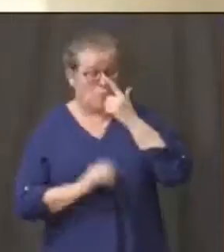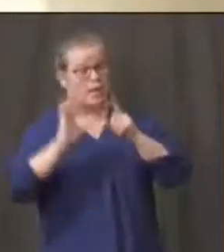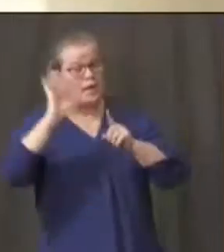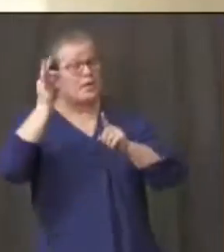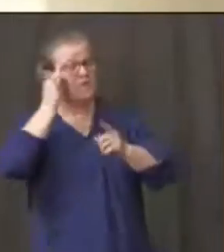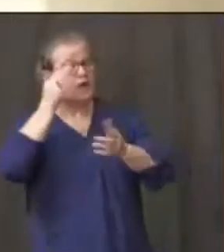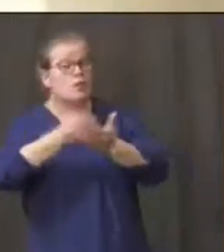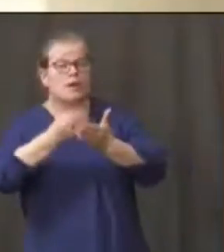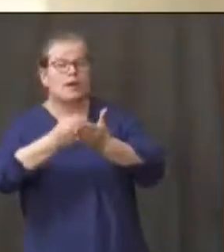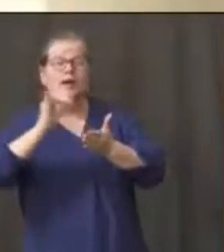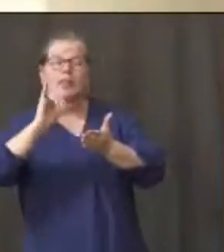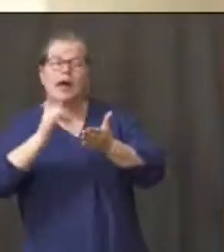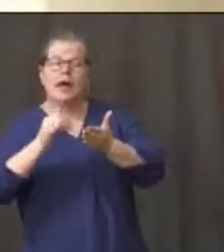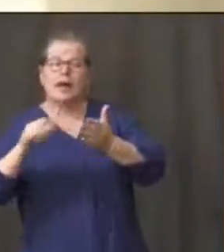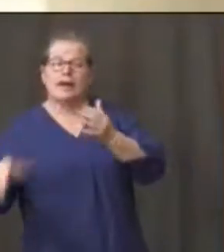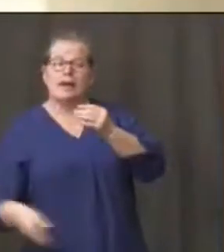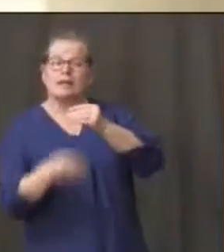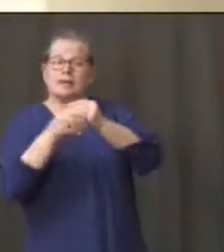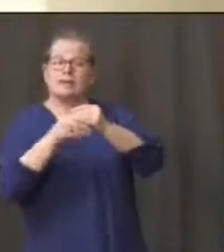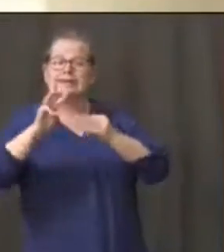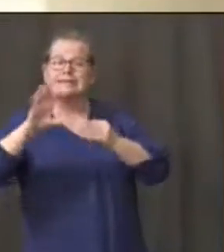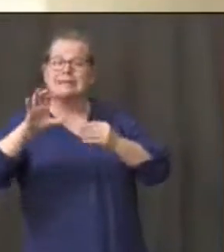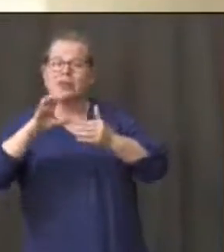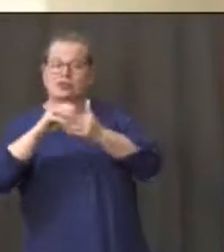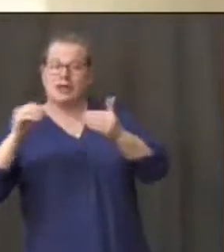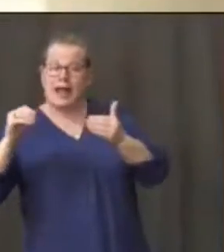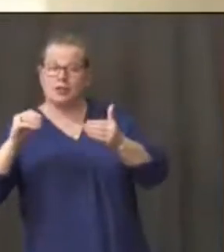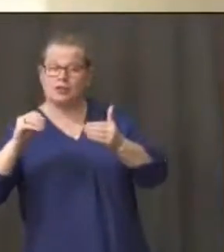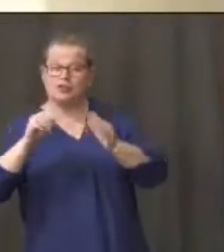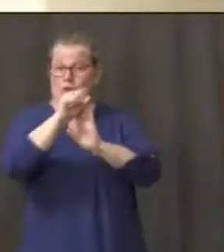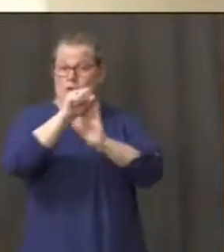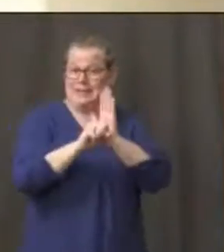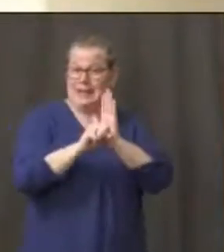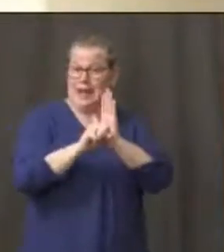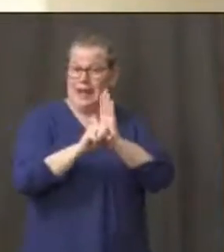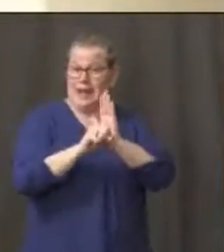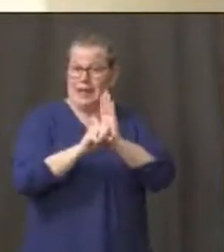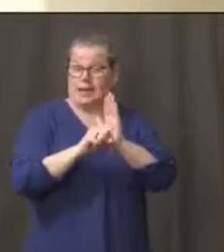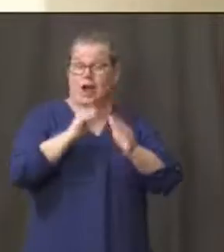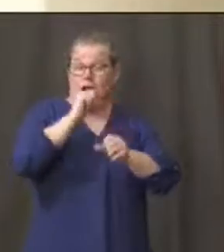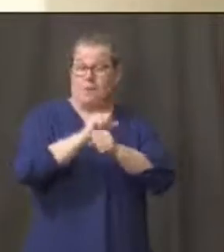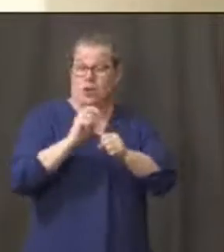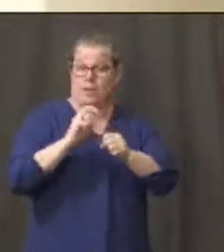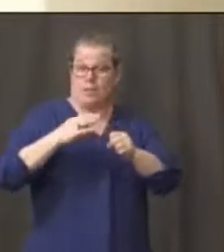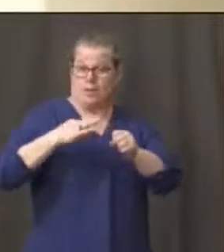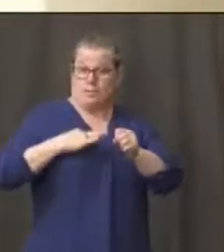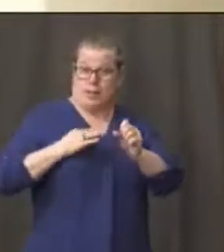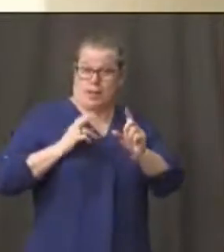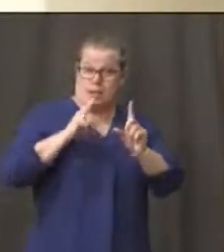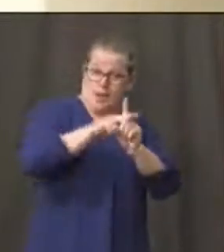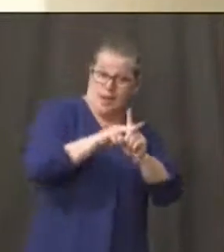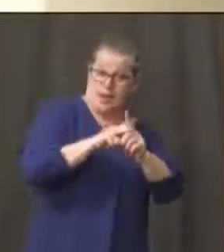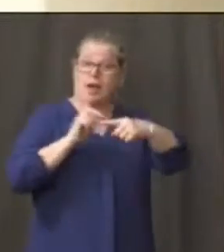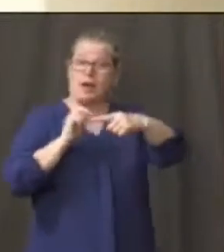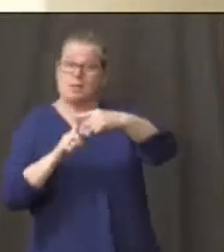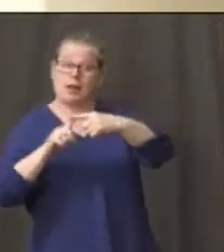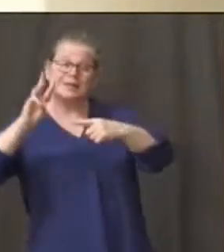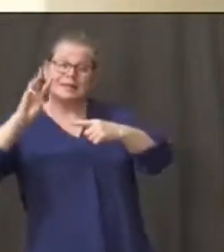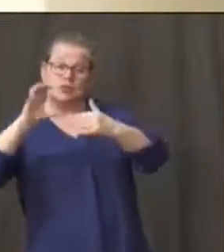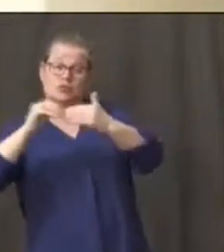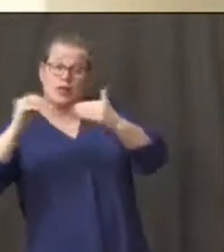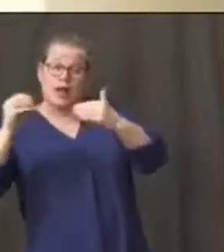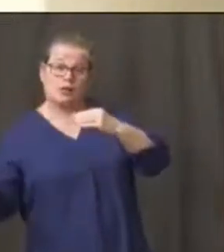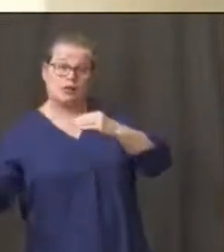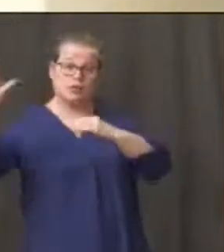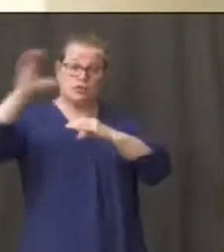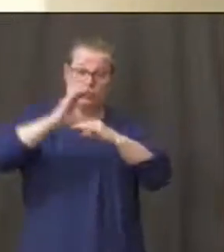on top of uh the the state claims is not going to be um in these next checks as well i